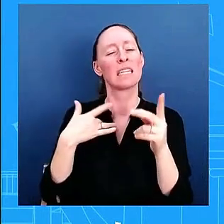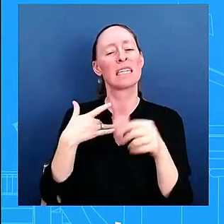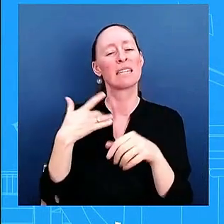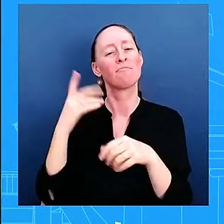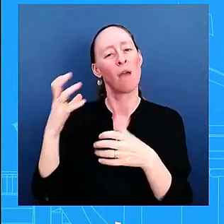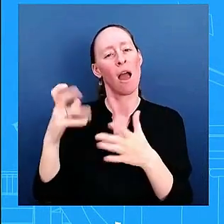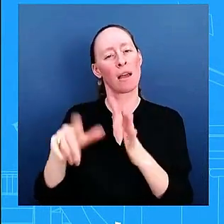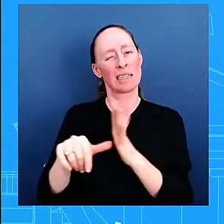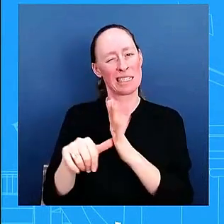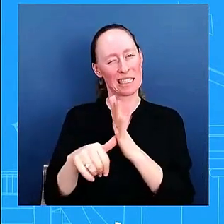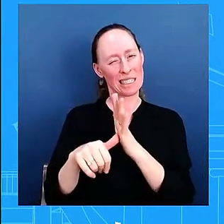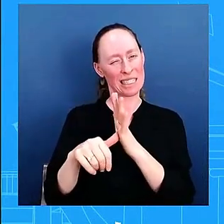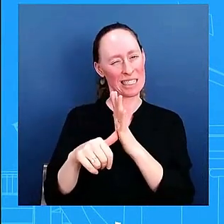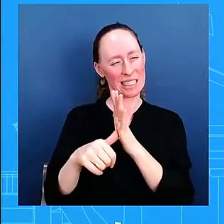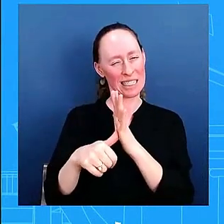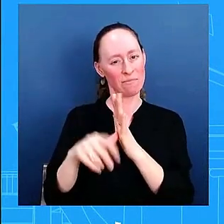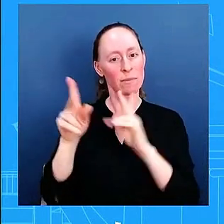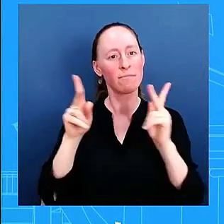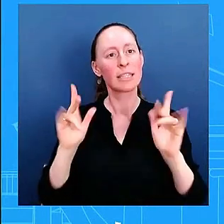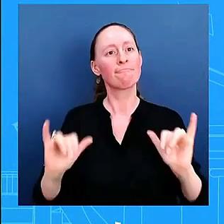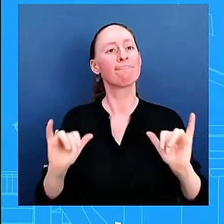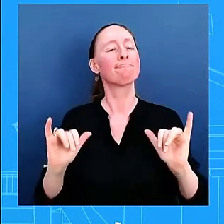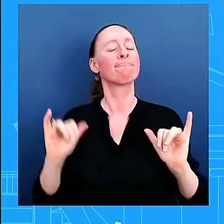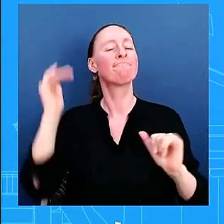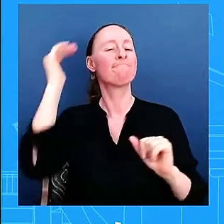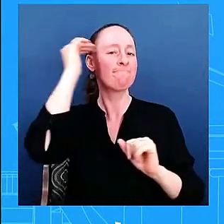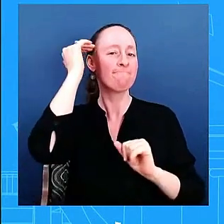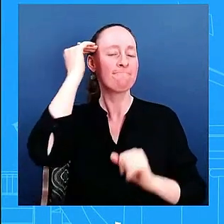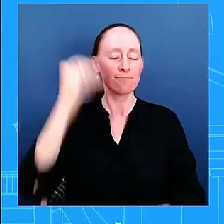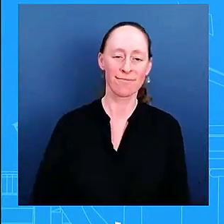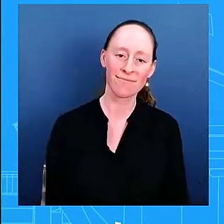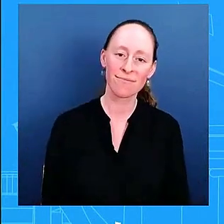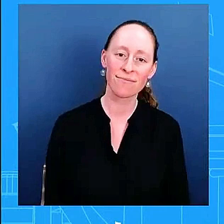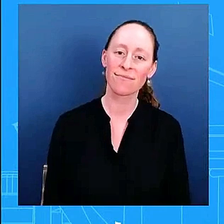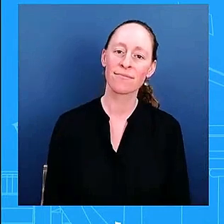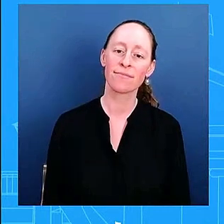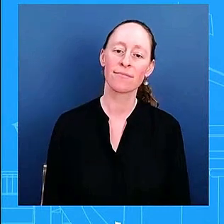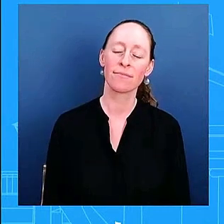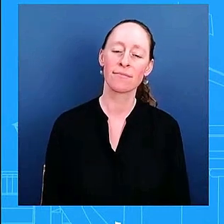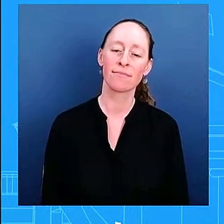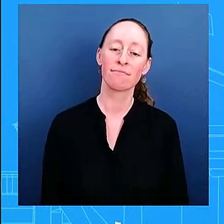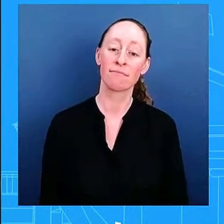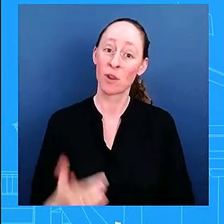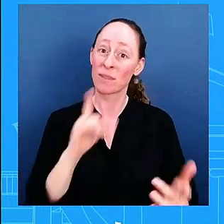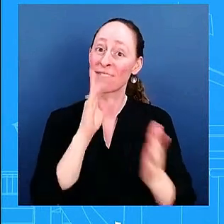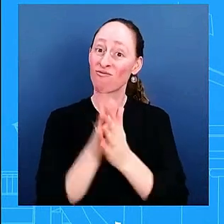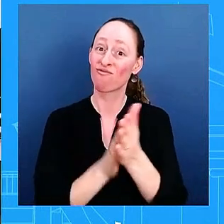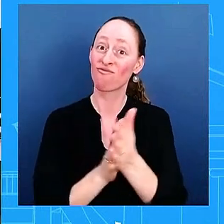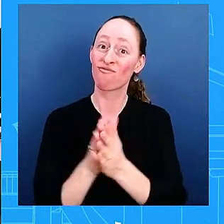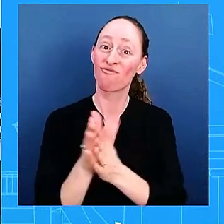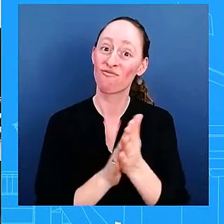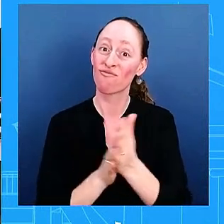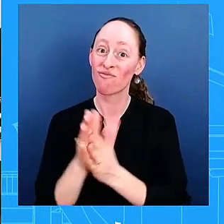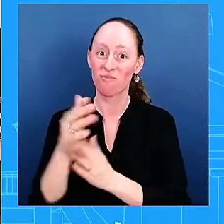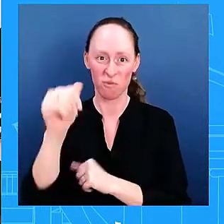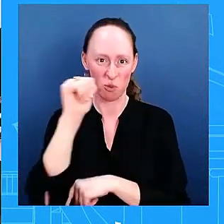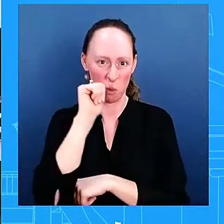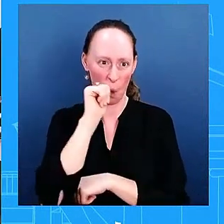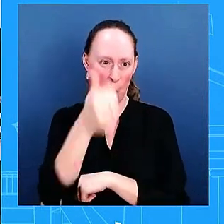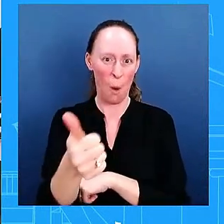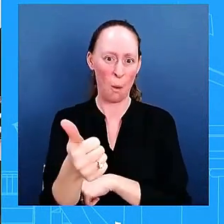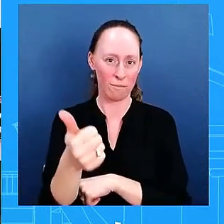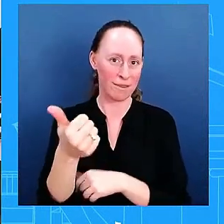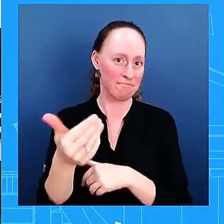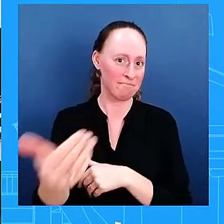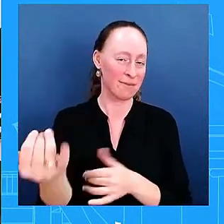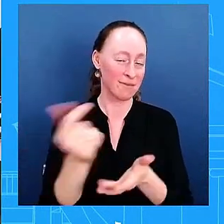which he really looks forward uh to being in in the state with him on that issue would you say that that it's accurate as some strategists